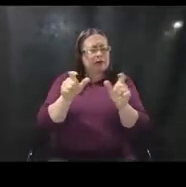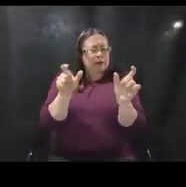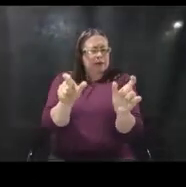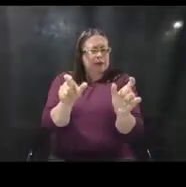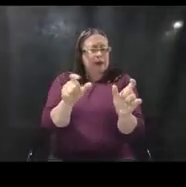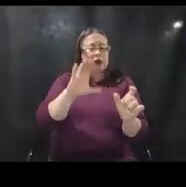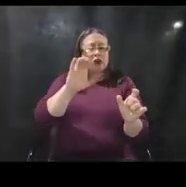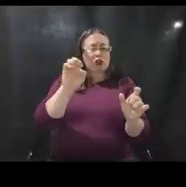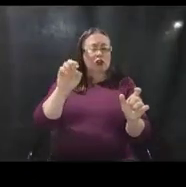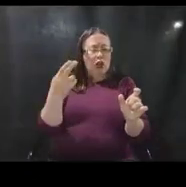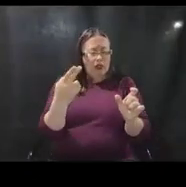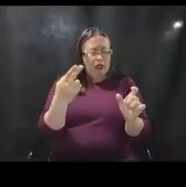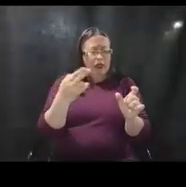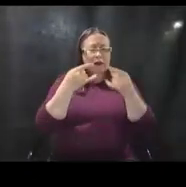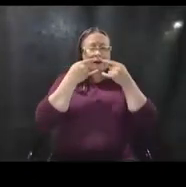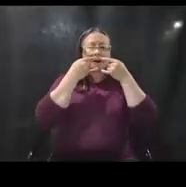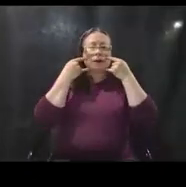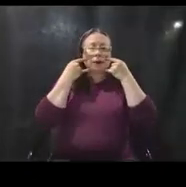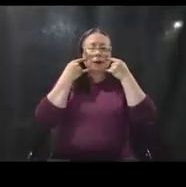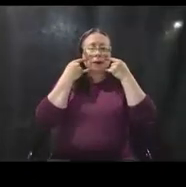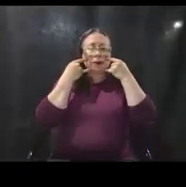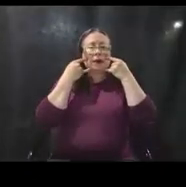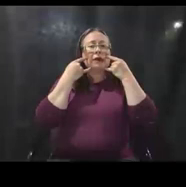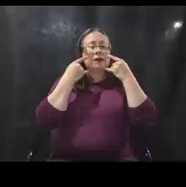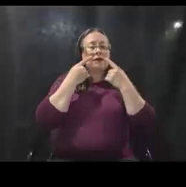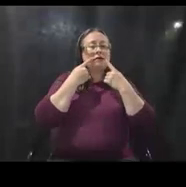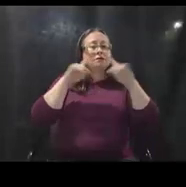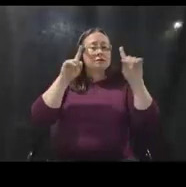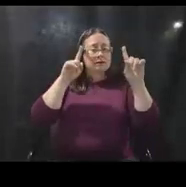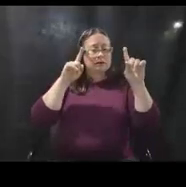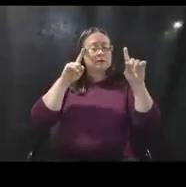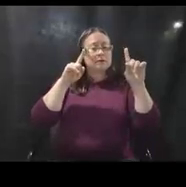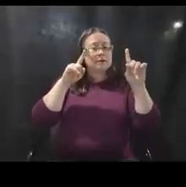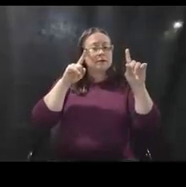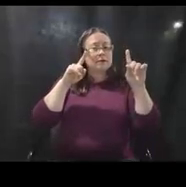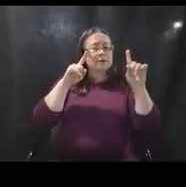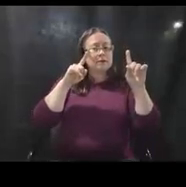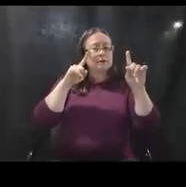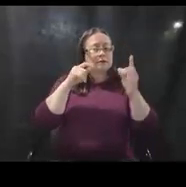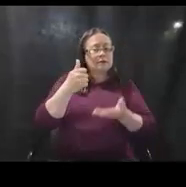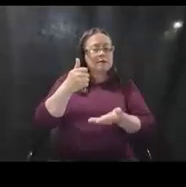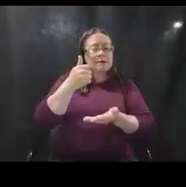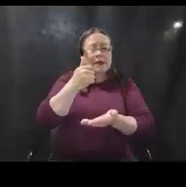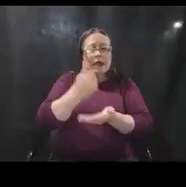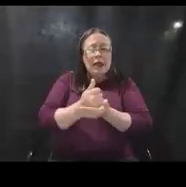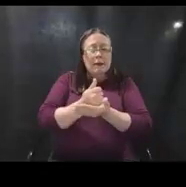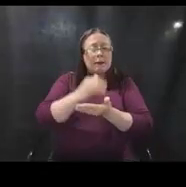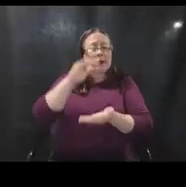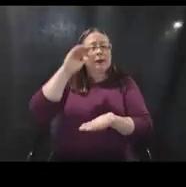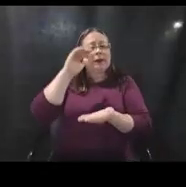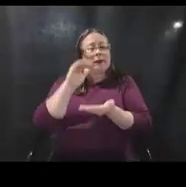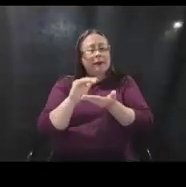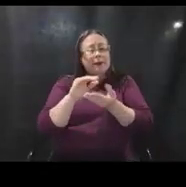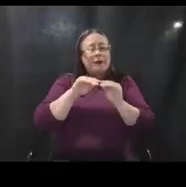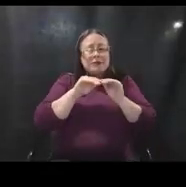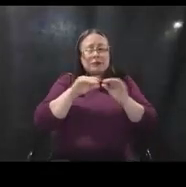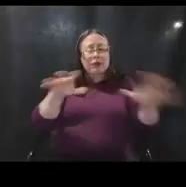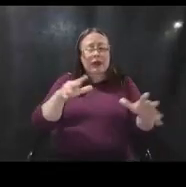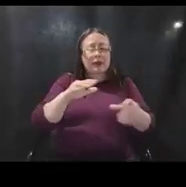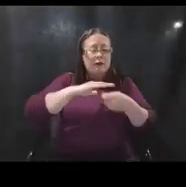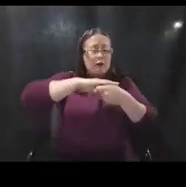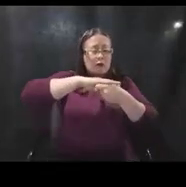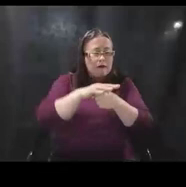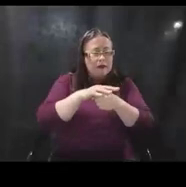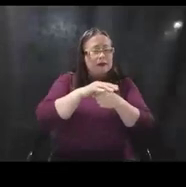cloth face coverings per the CDC, uh, are effective, um, at, uh, helping to mitigate the spread of COVID-19. We don't